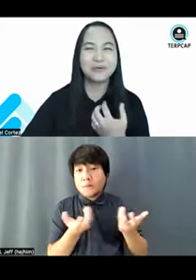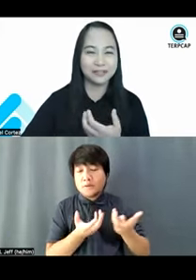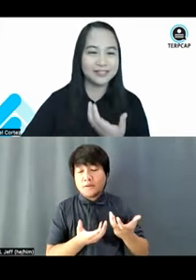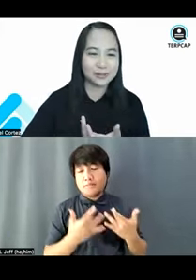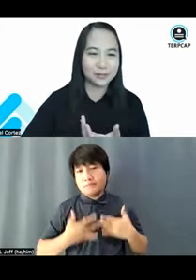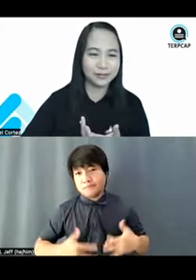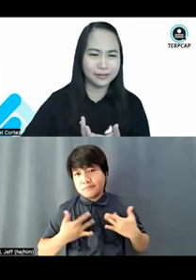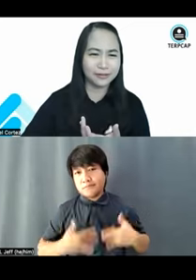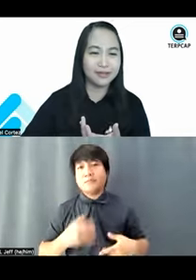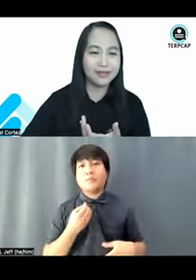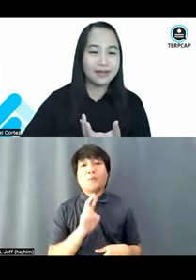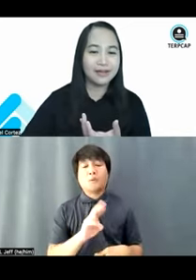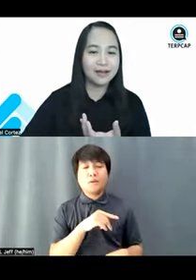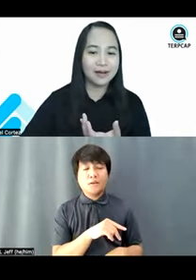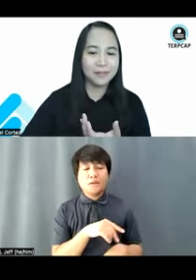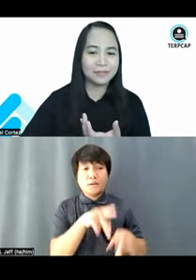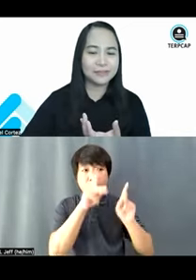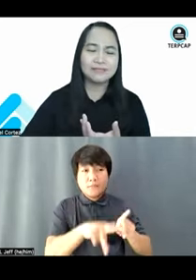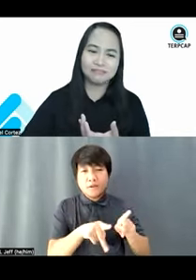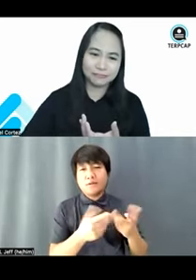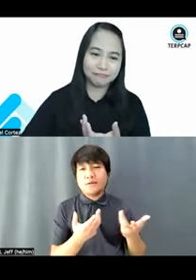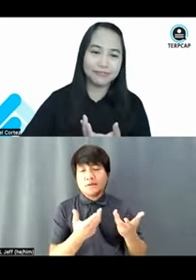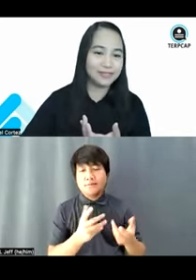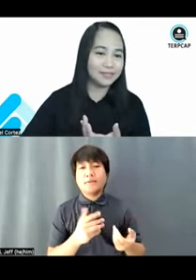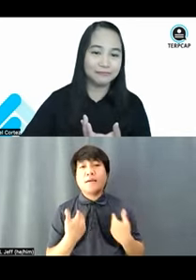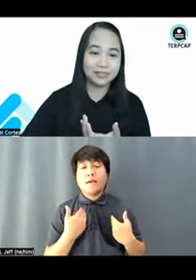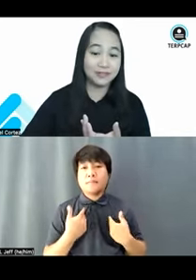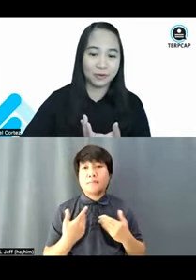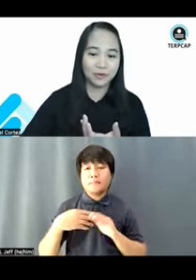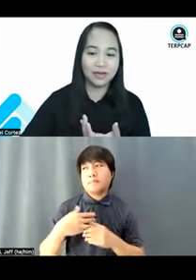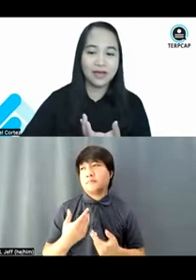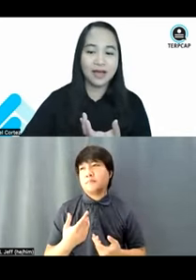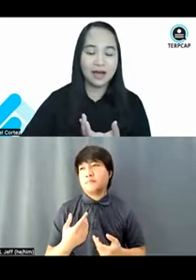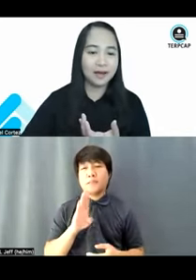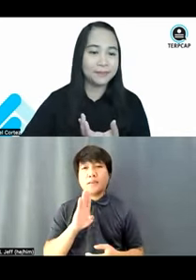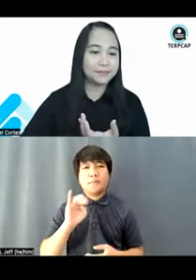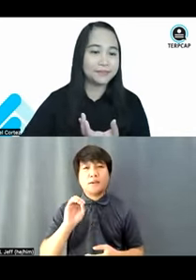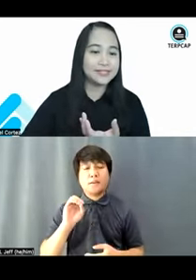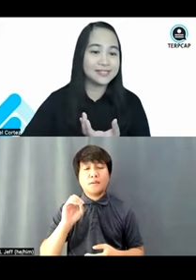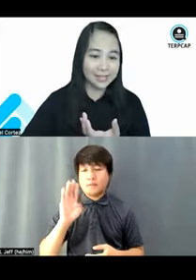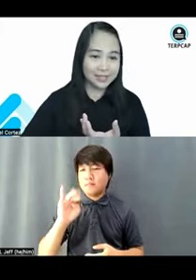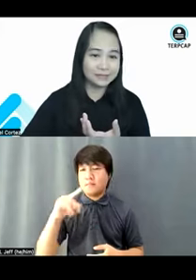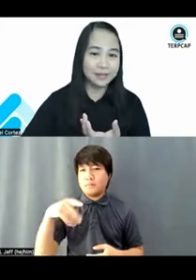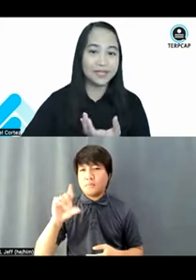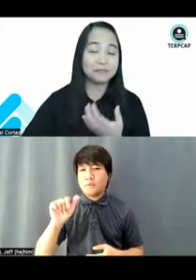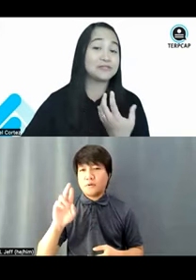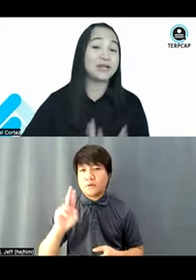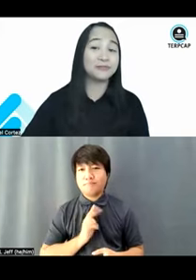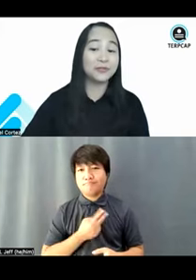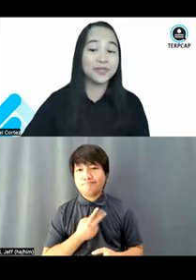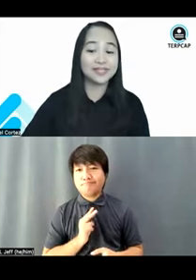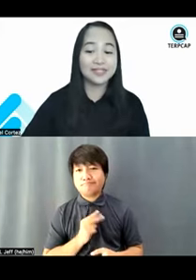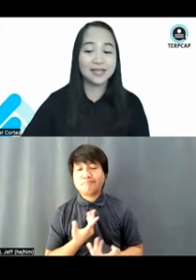bipolar disorder, really, really know. Instead, by being